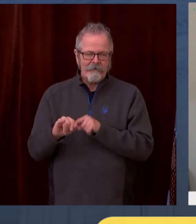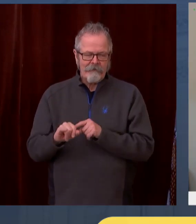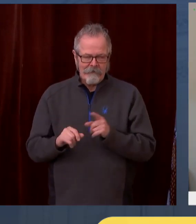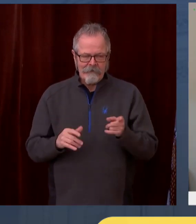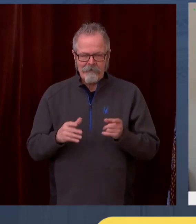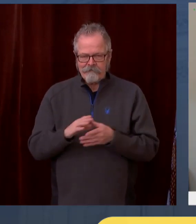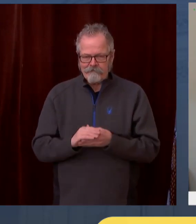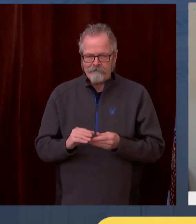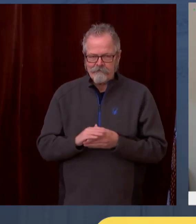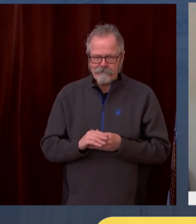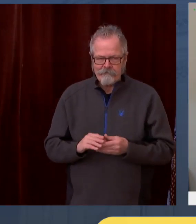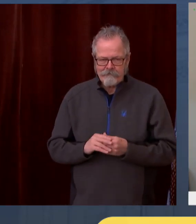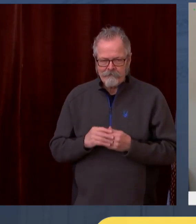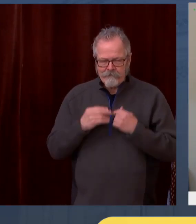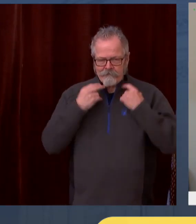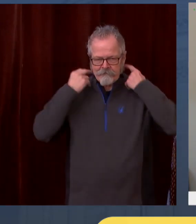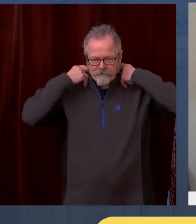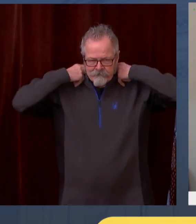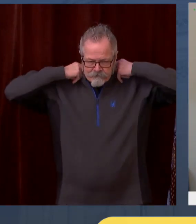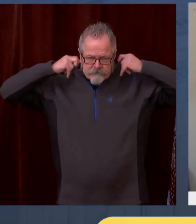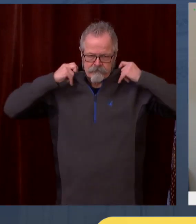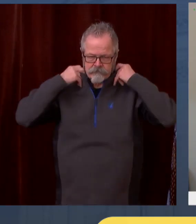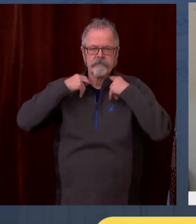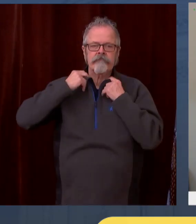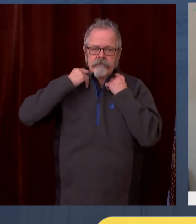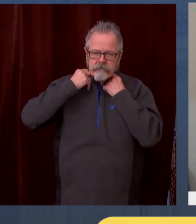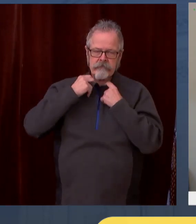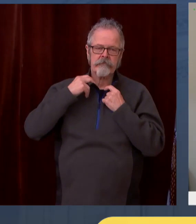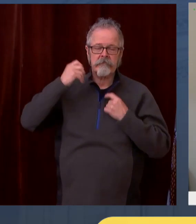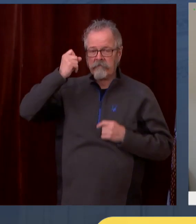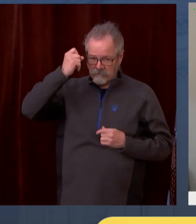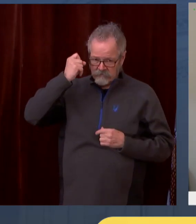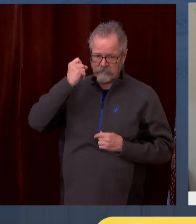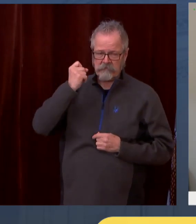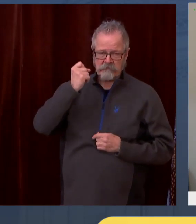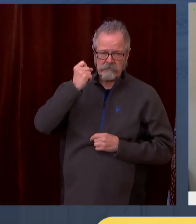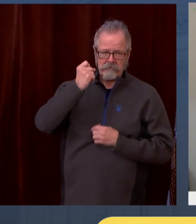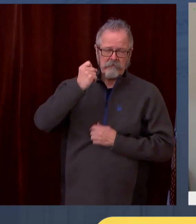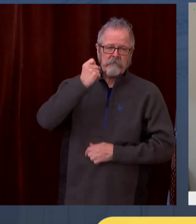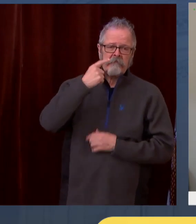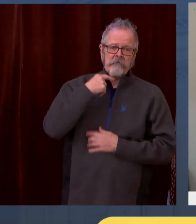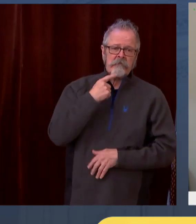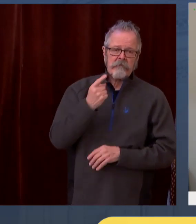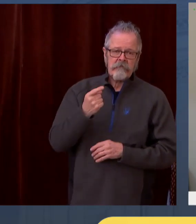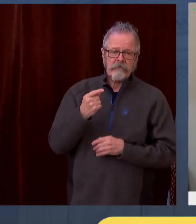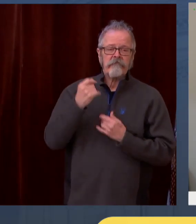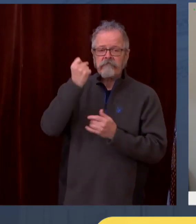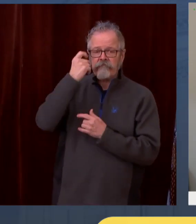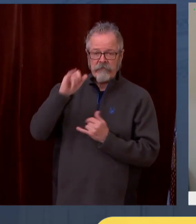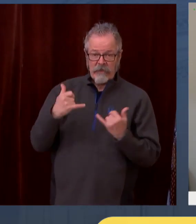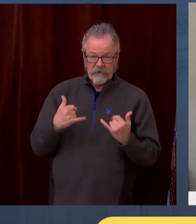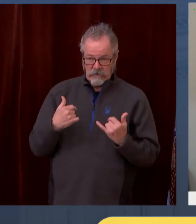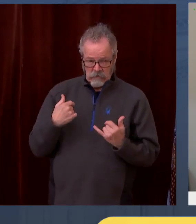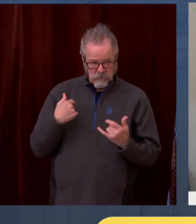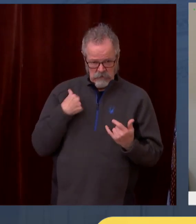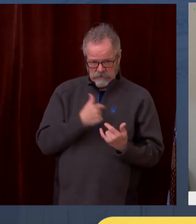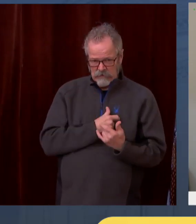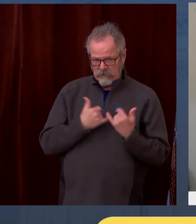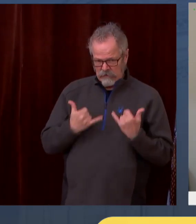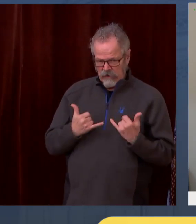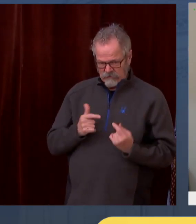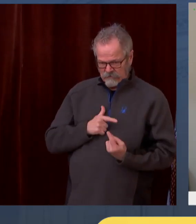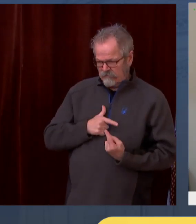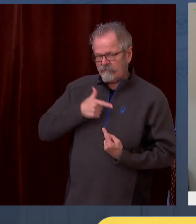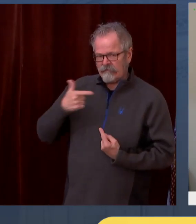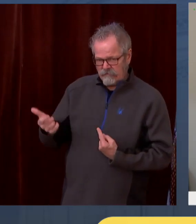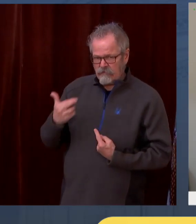vaccination is due to the high infection rates in the restaurant and food service sector. They are on the top, the